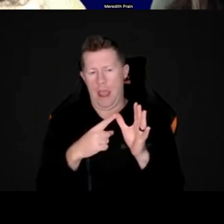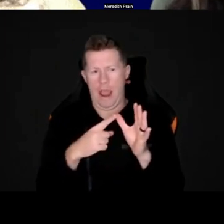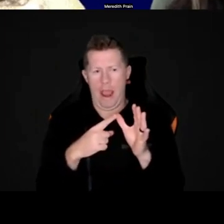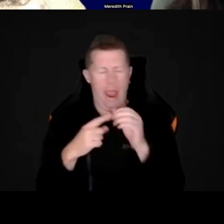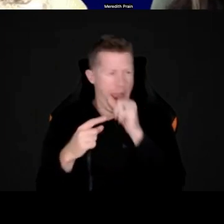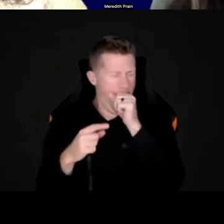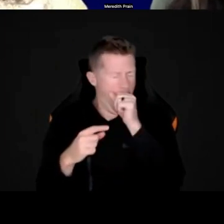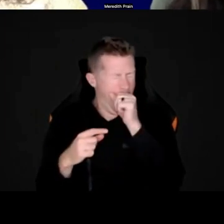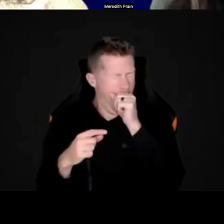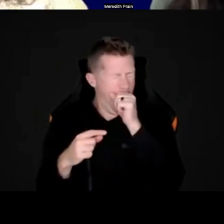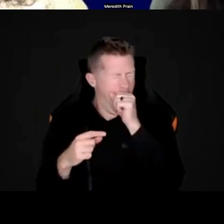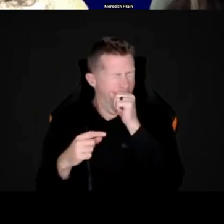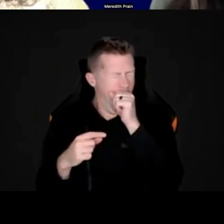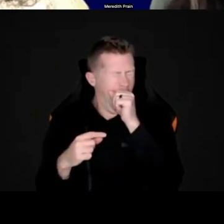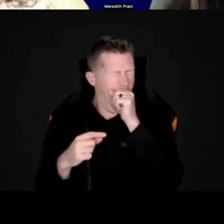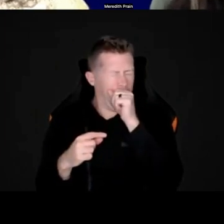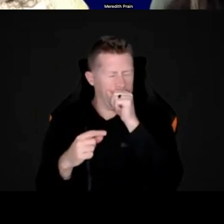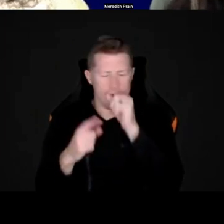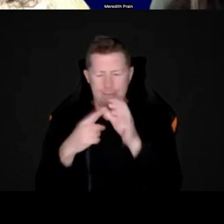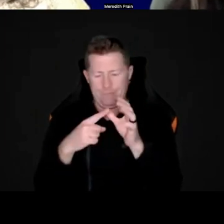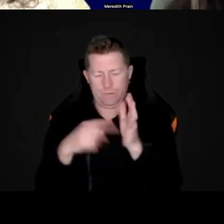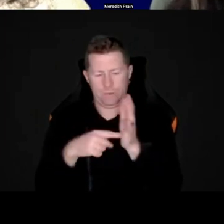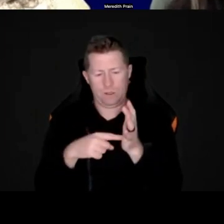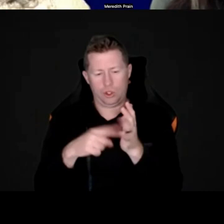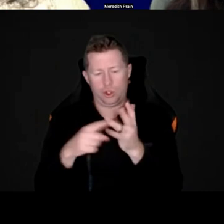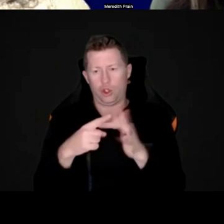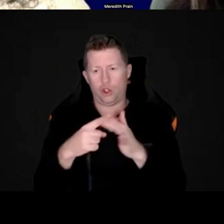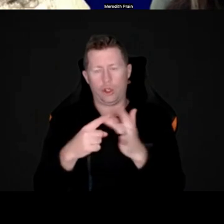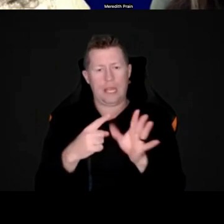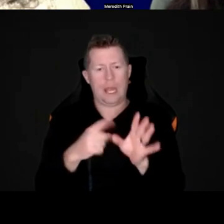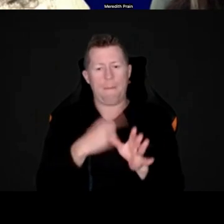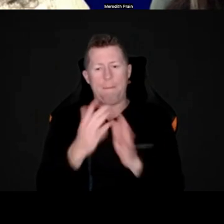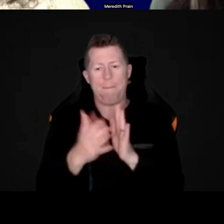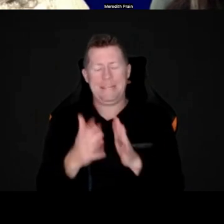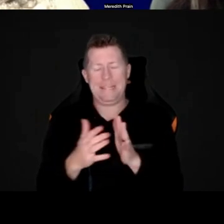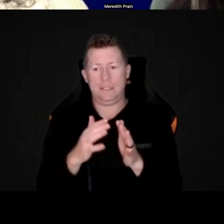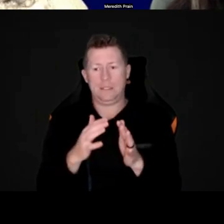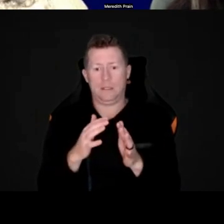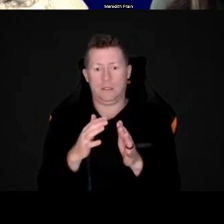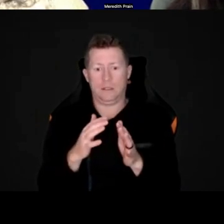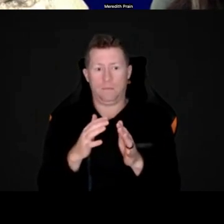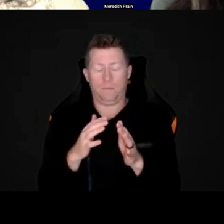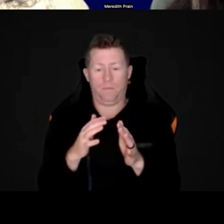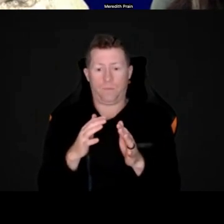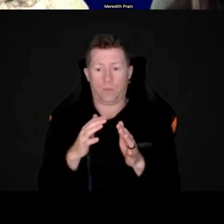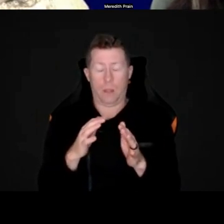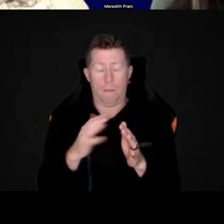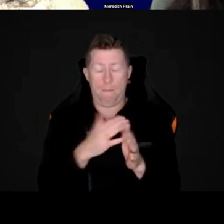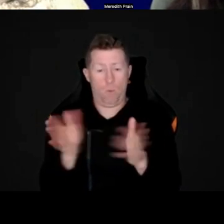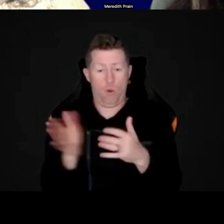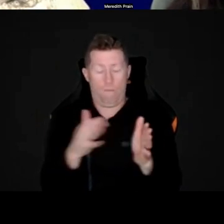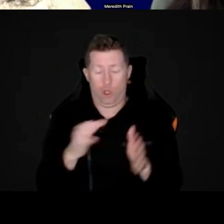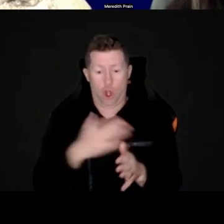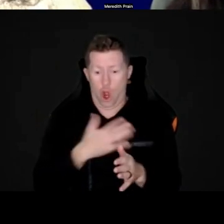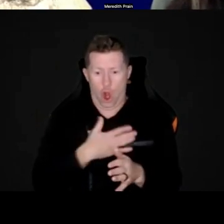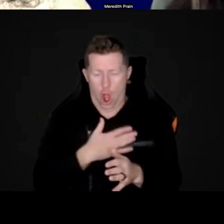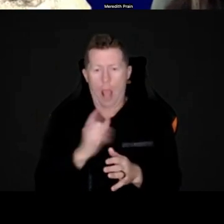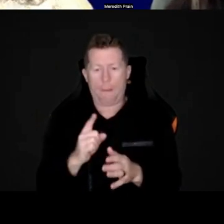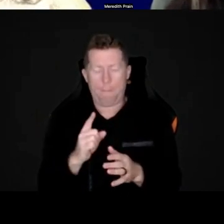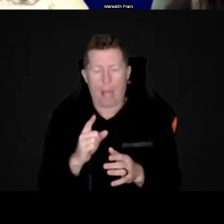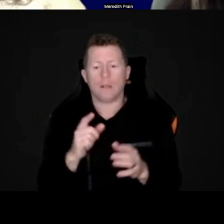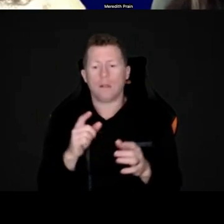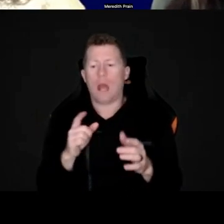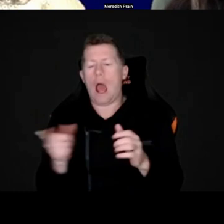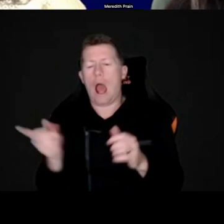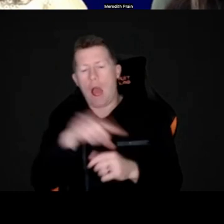appreciation of movement. And so, and this kinestopsia is reduced, uh, uh, appreciation of,